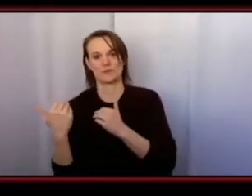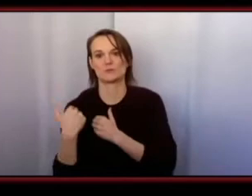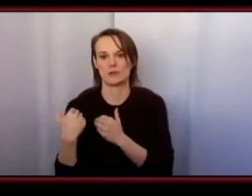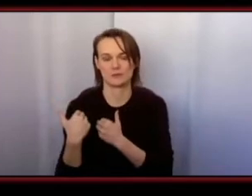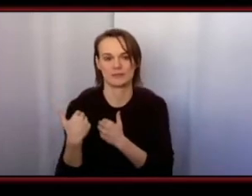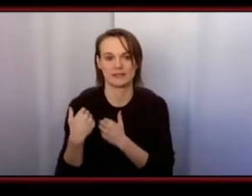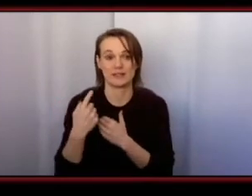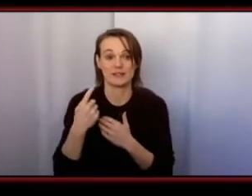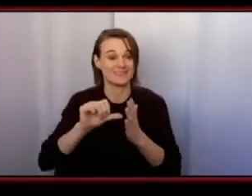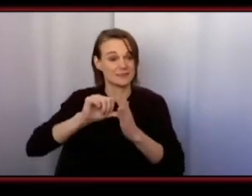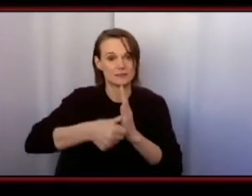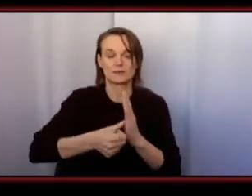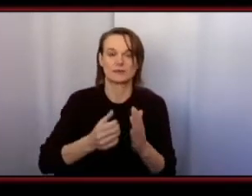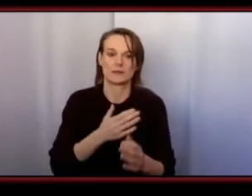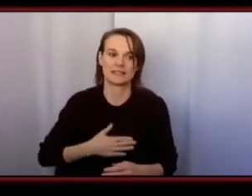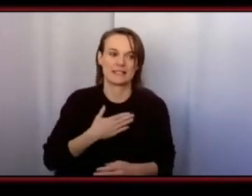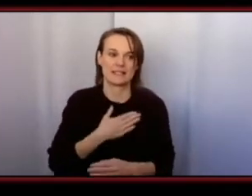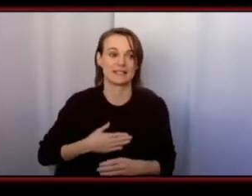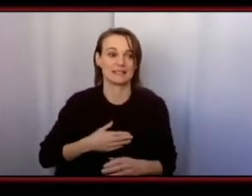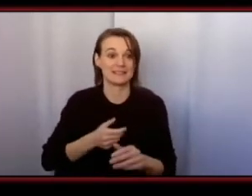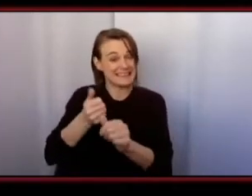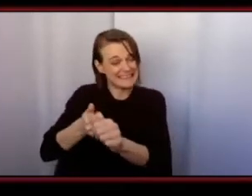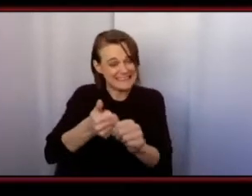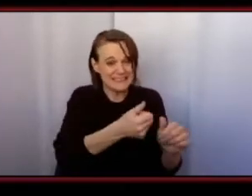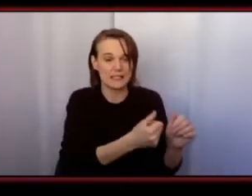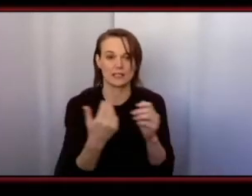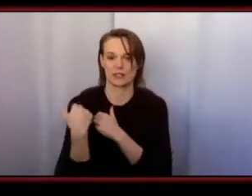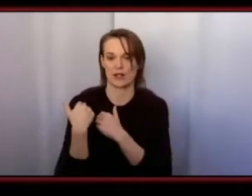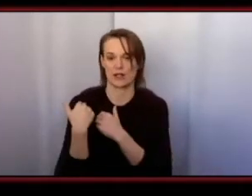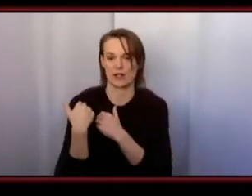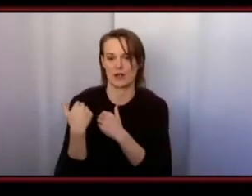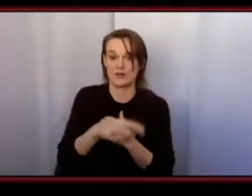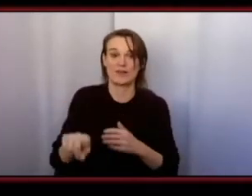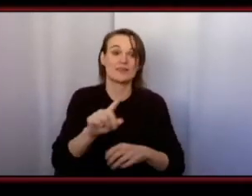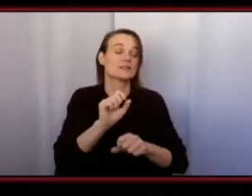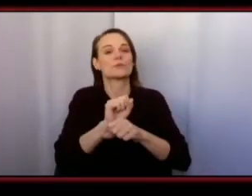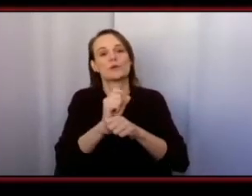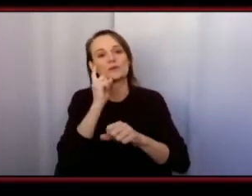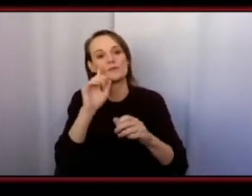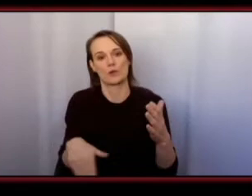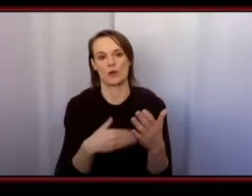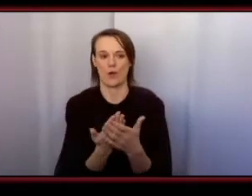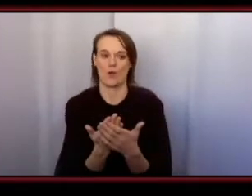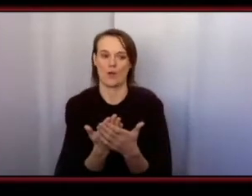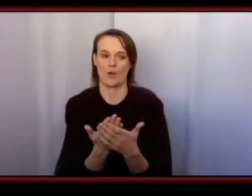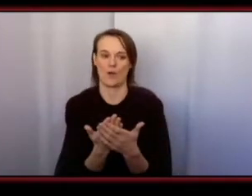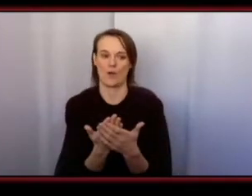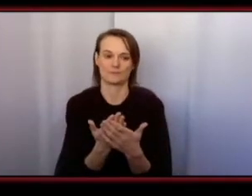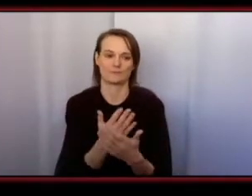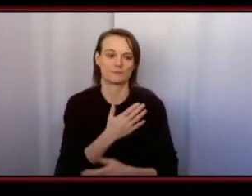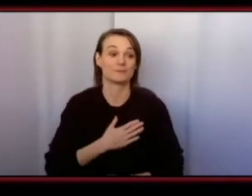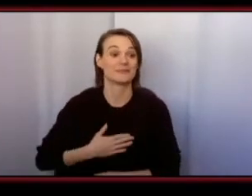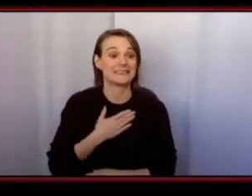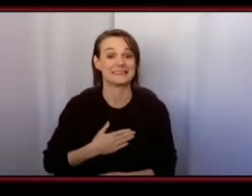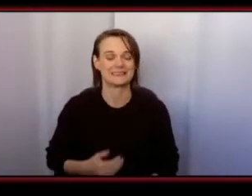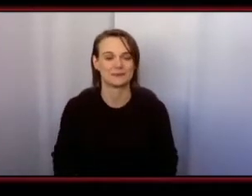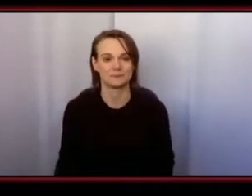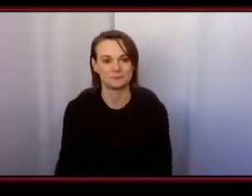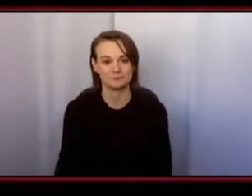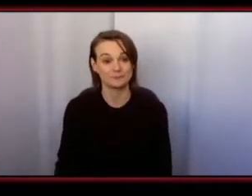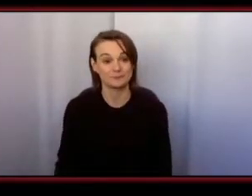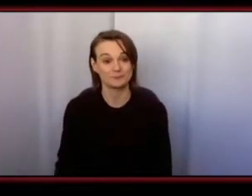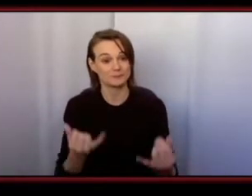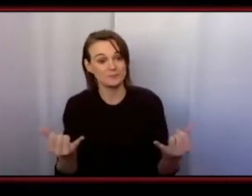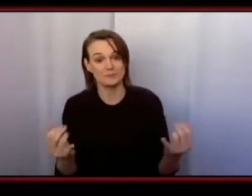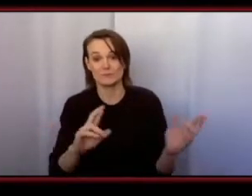away we are all accountable this is everyone's work this is everyone's business please make it yours so now let's get